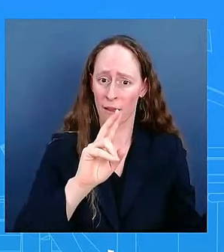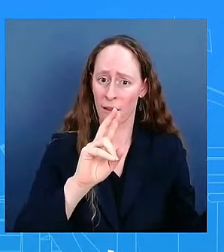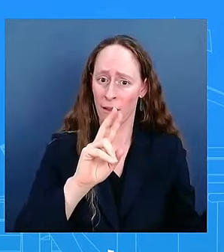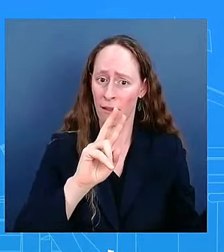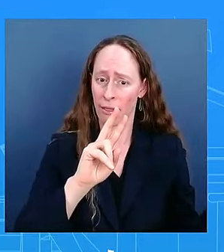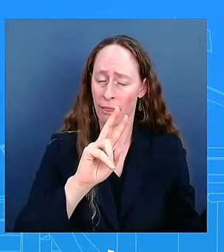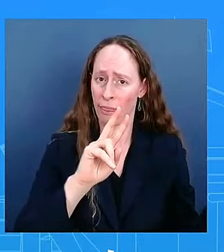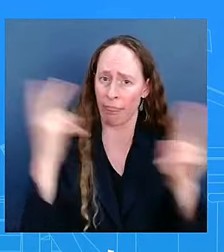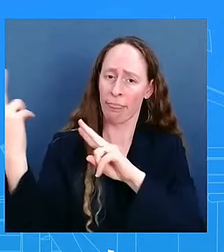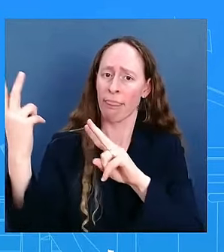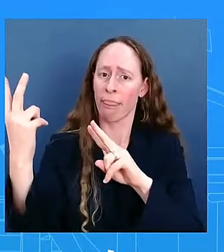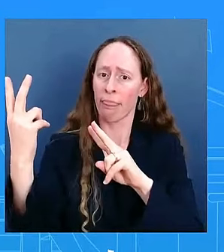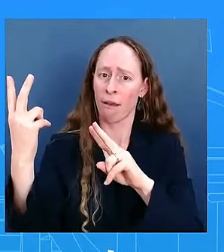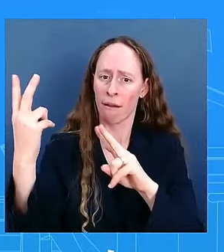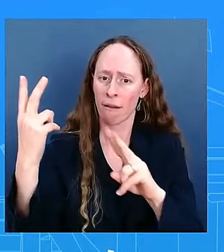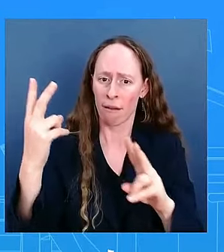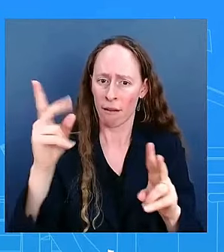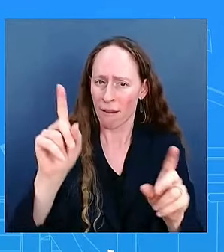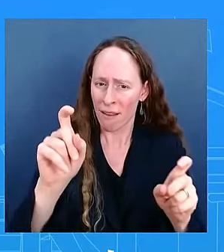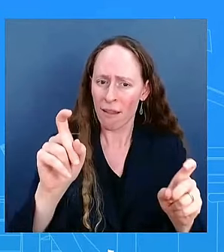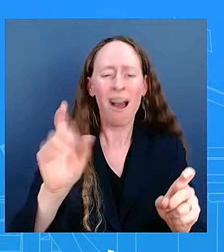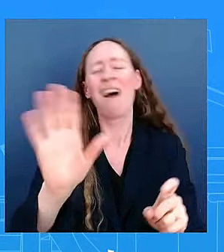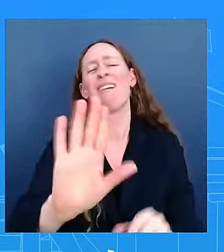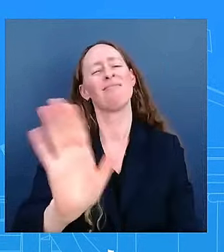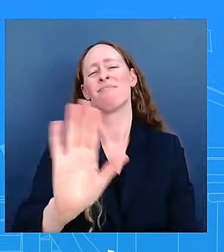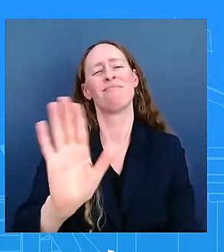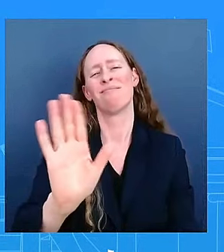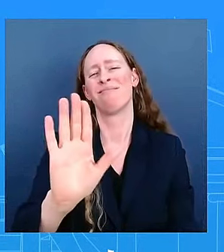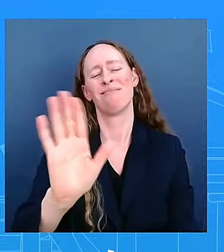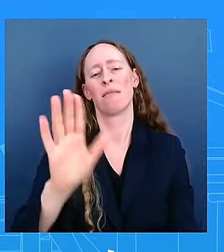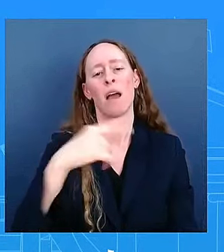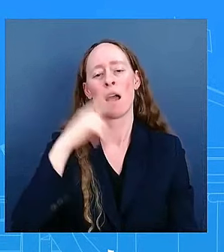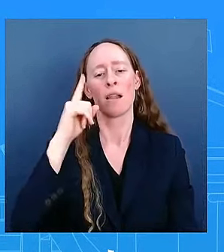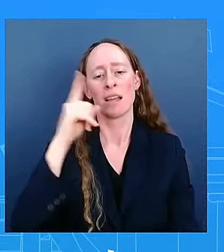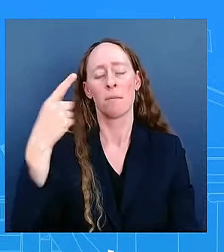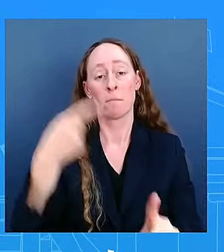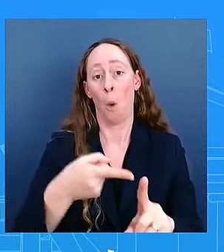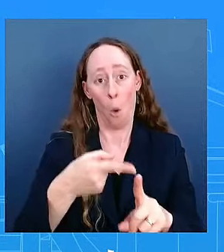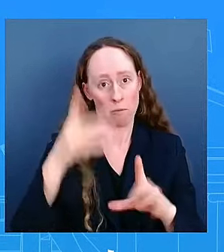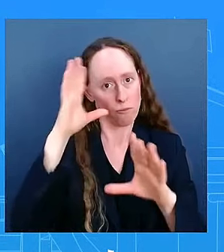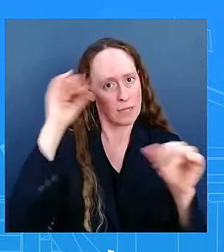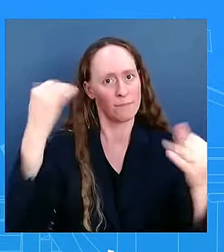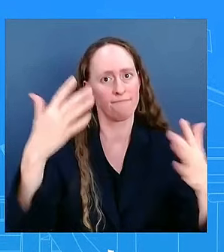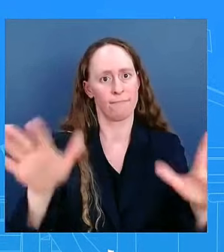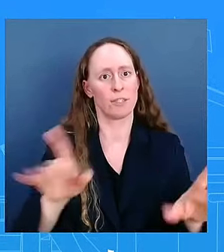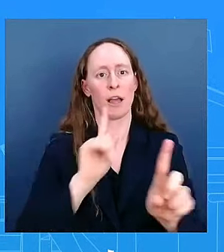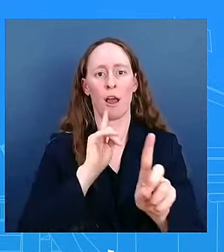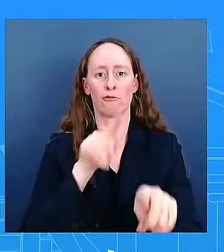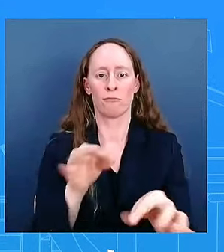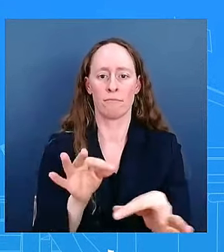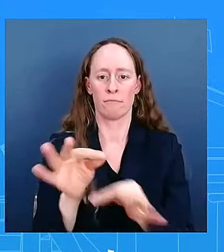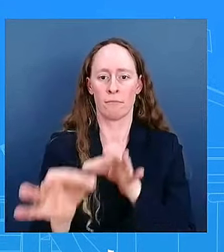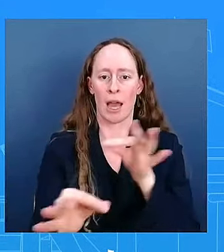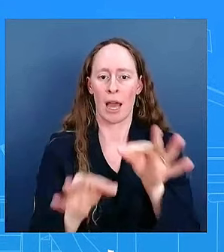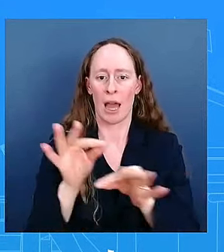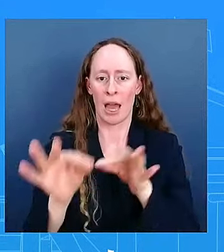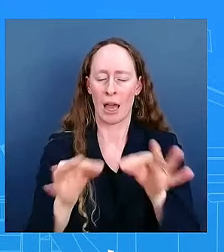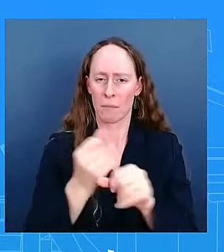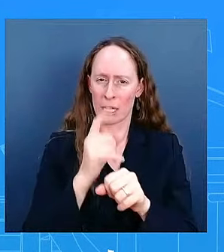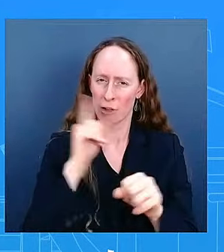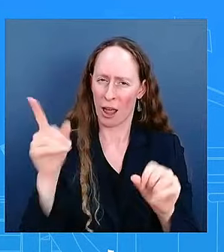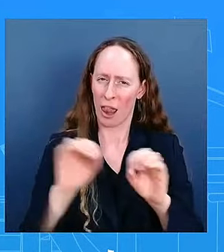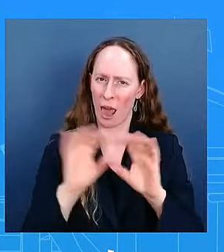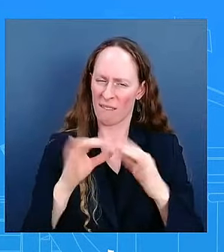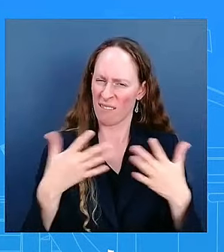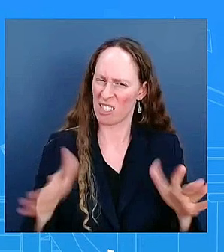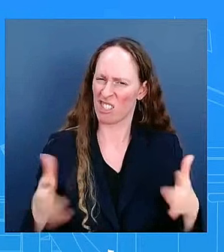out a statement uh and wanted to make sure that we clear he clarified himself uh clarified what he meant here